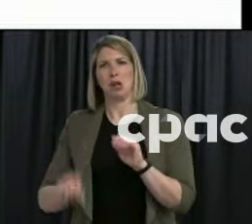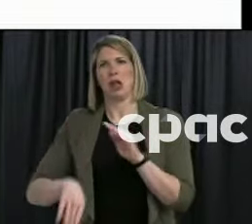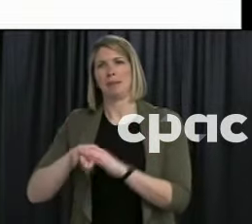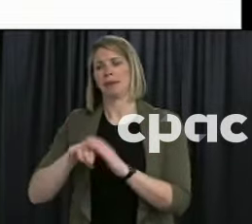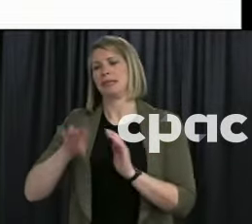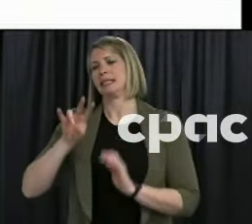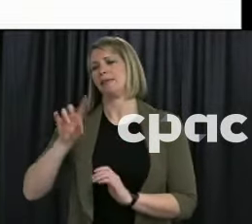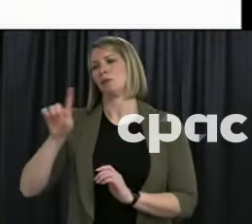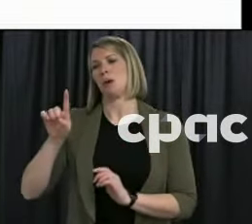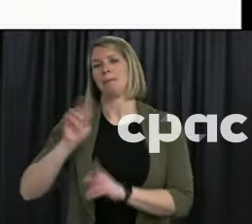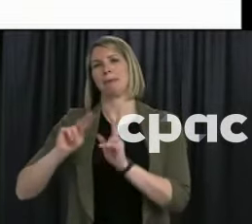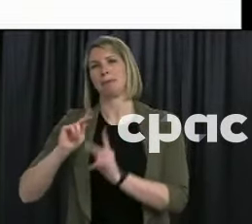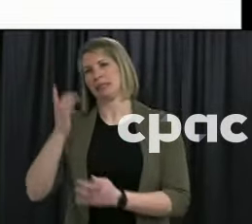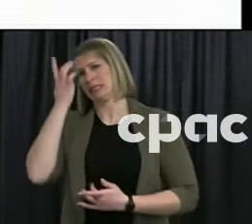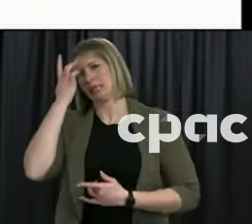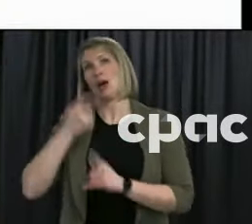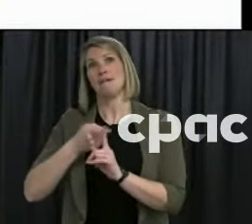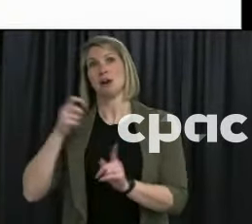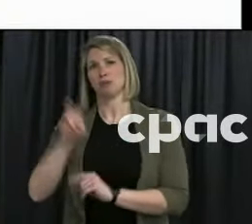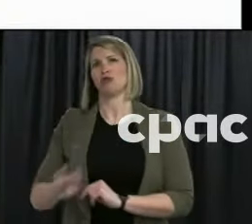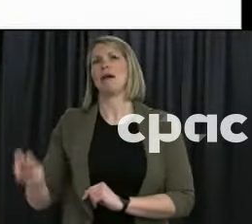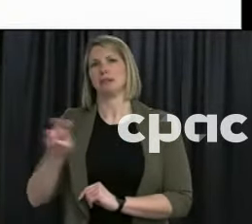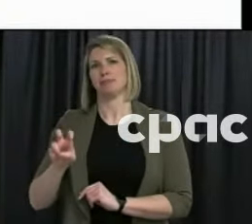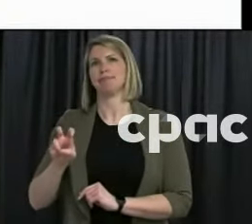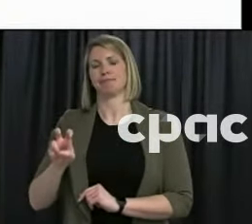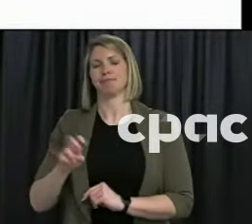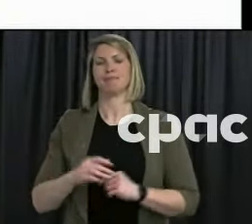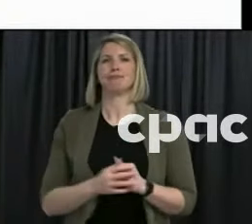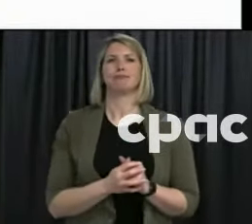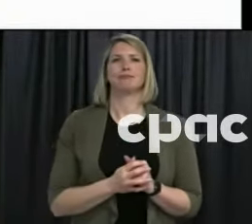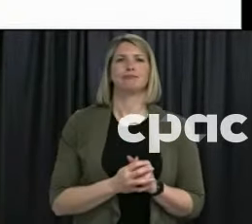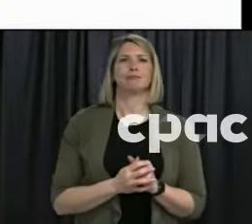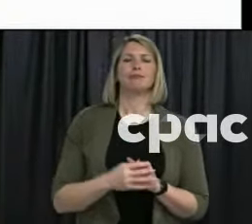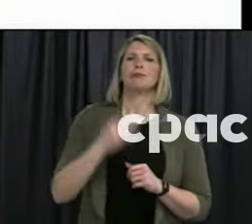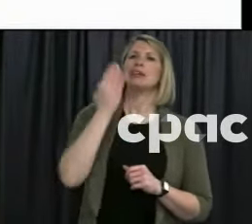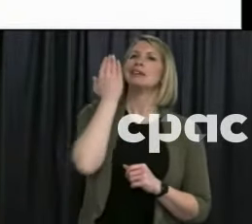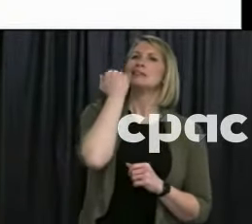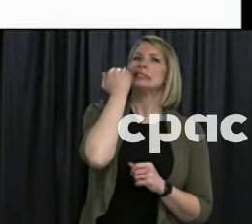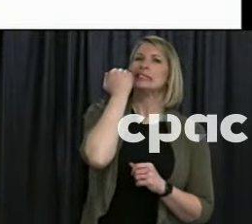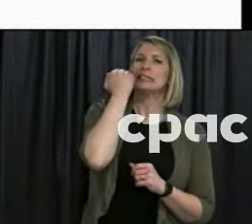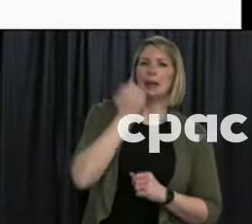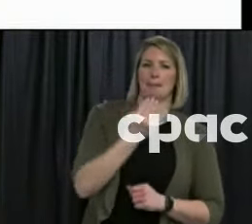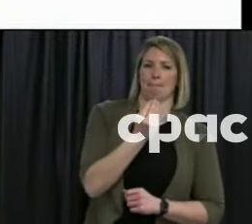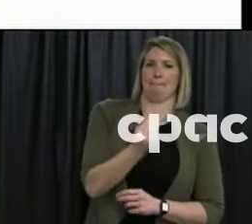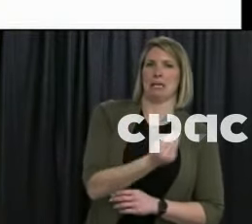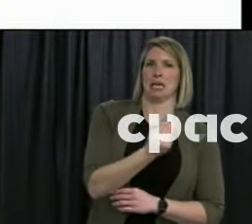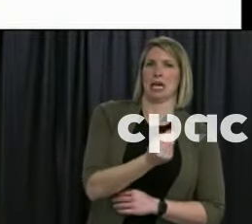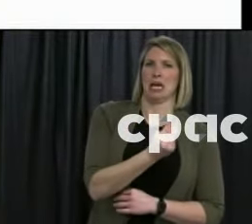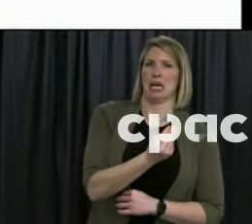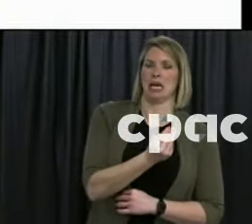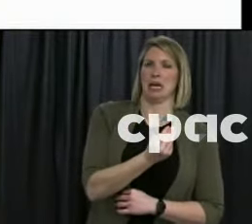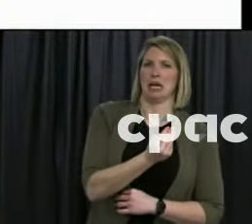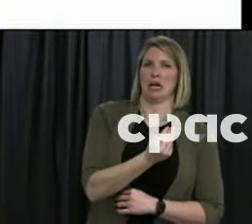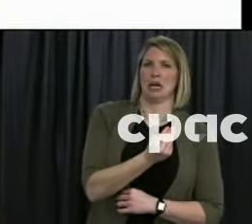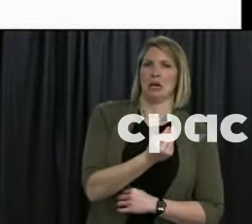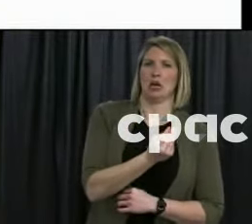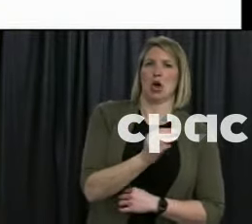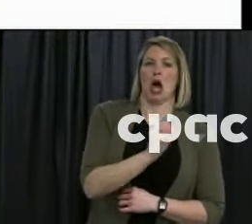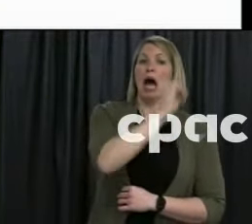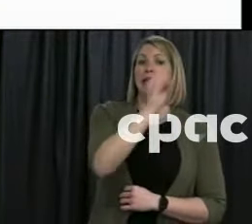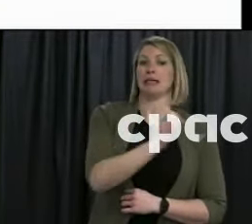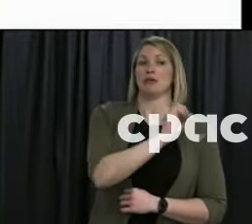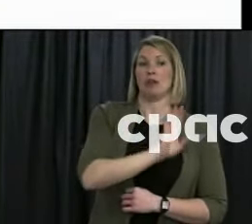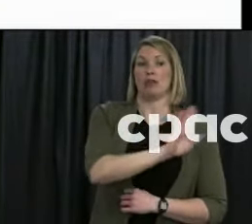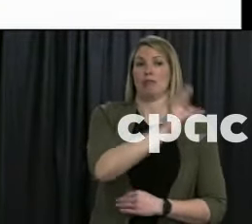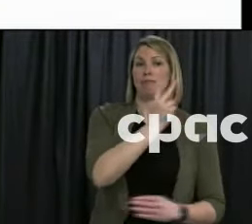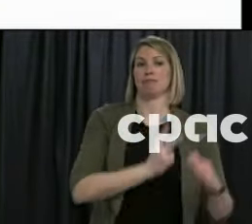Now on Monday the Ontario Science Table reported that 49% of the new cases